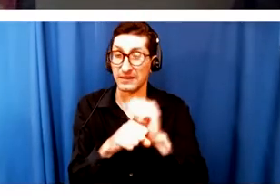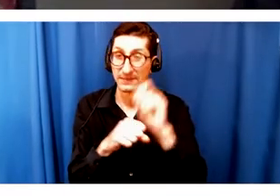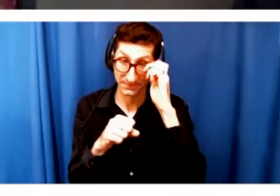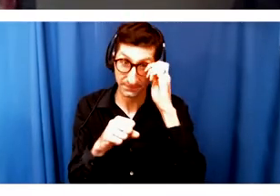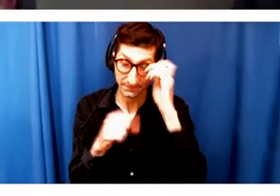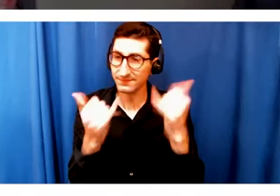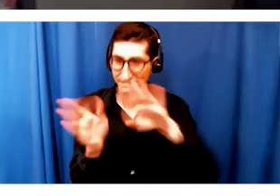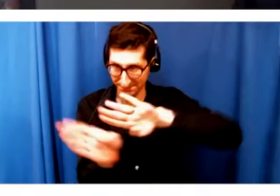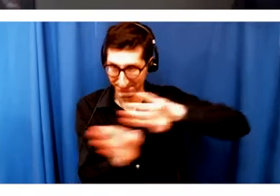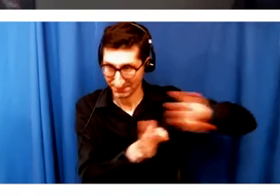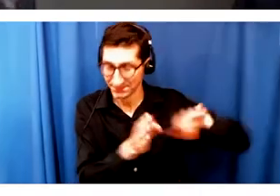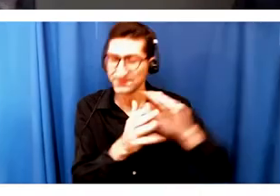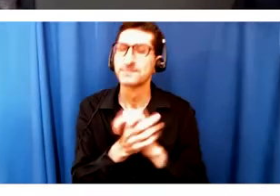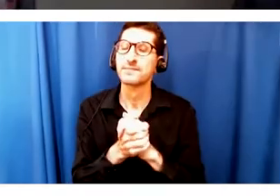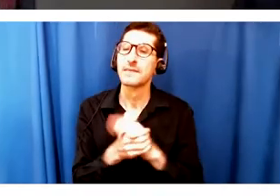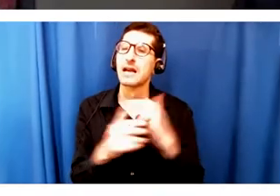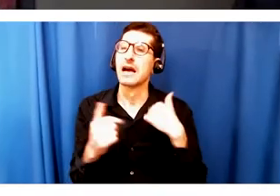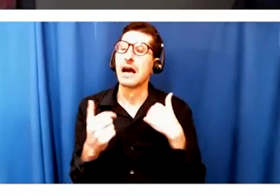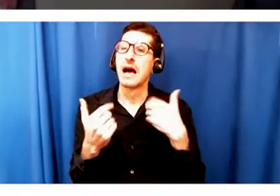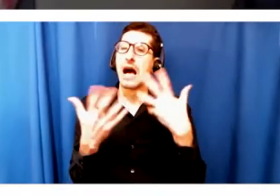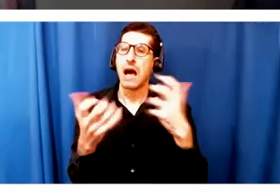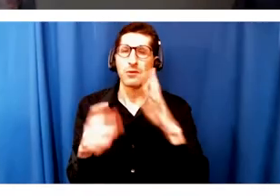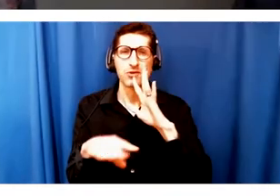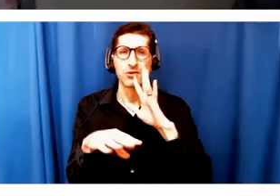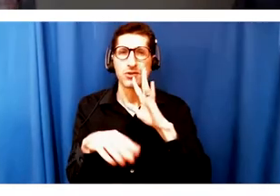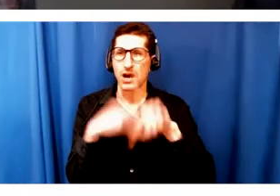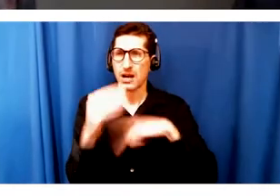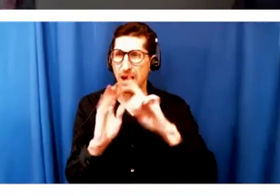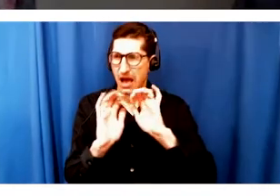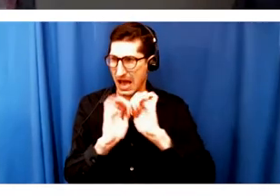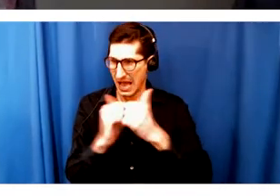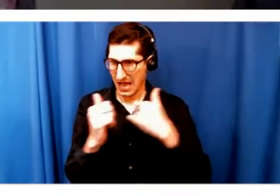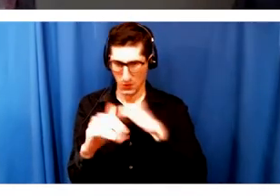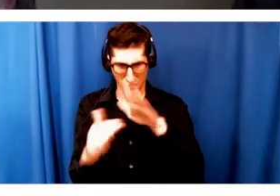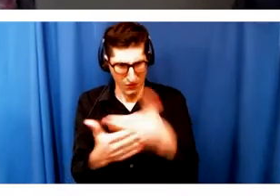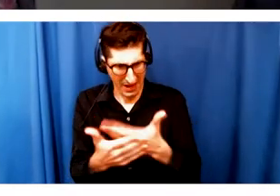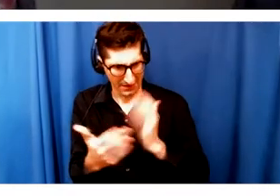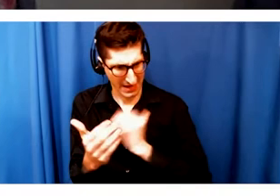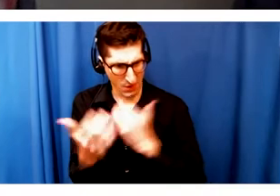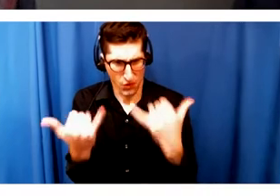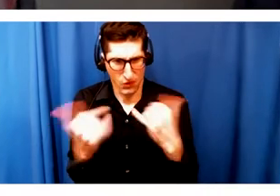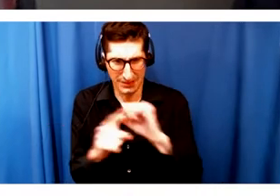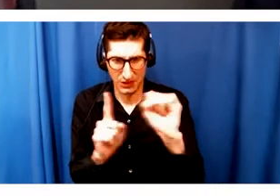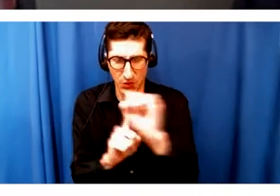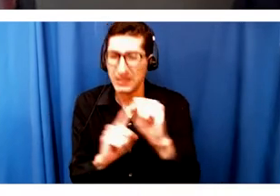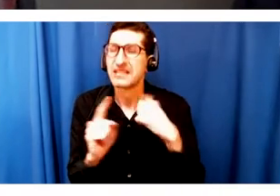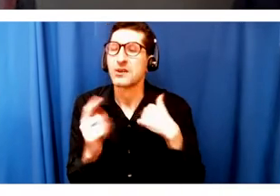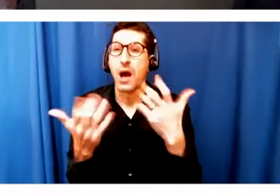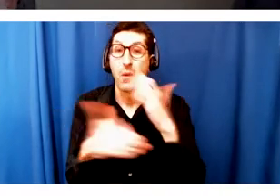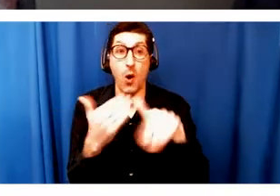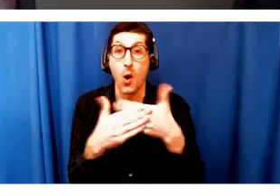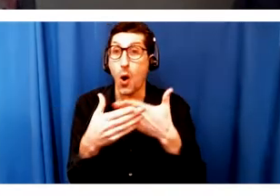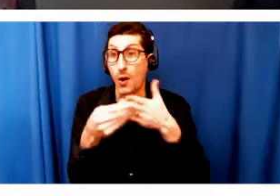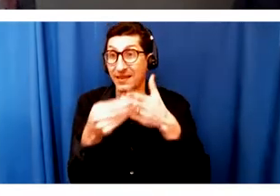a little bit the conversation of how we got here. So what I want to do now is I want to invite all the leaders gathered on this call